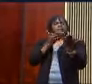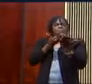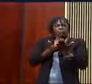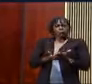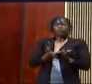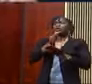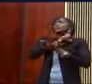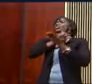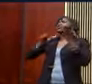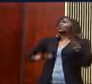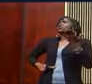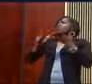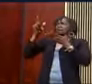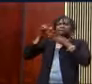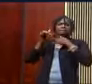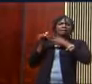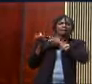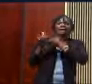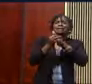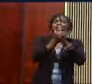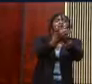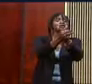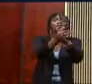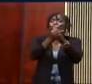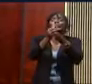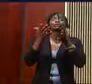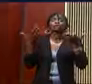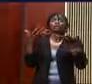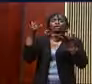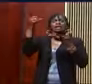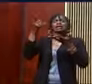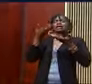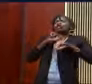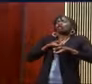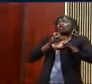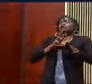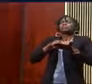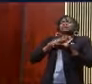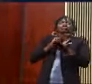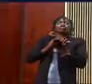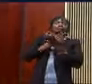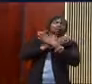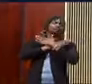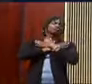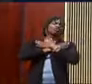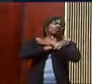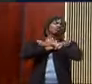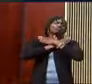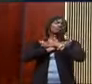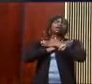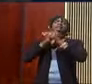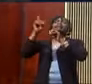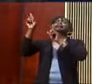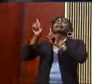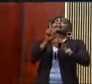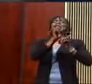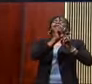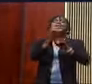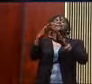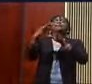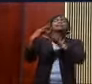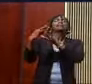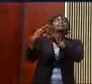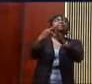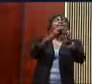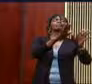Lord is my shepherd. I shall not want. He makes me lie down in green pastures, leads me beside still waters.